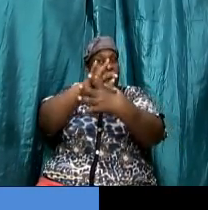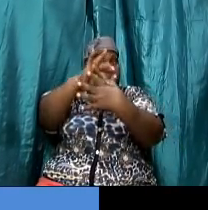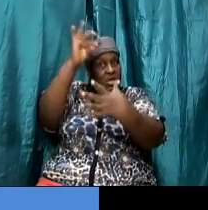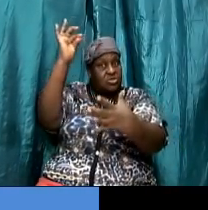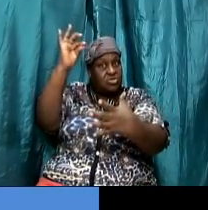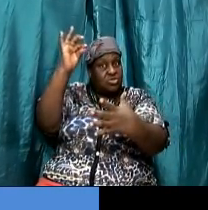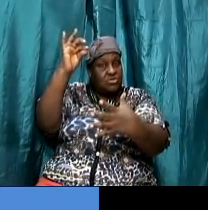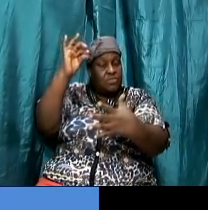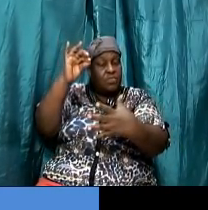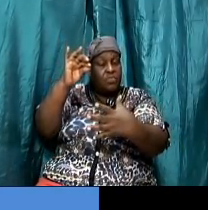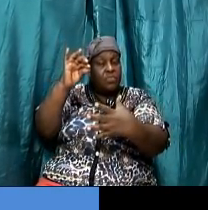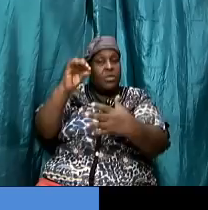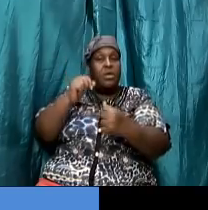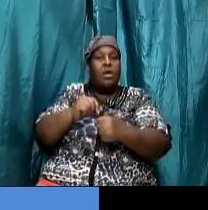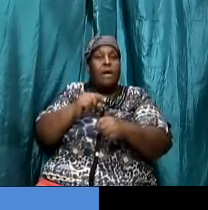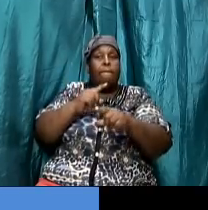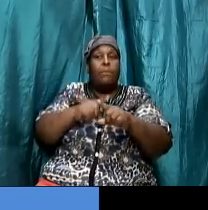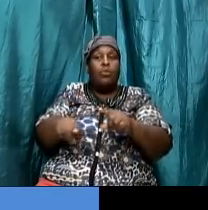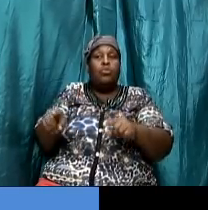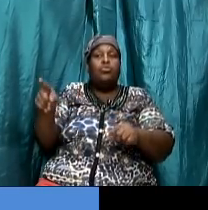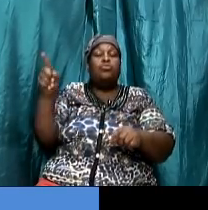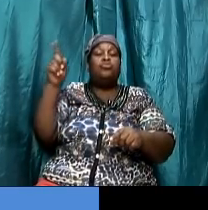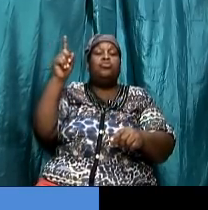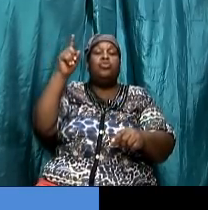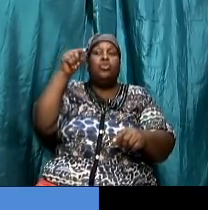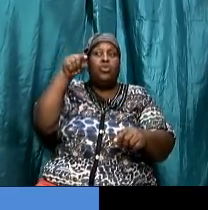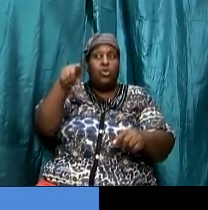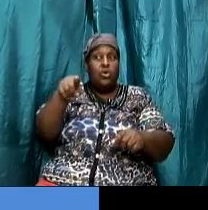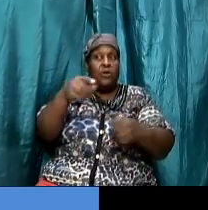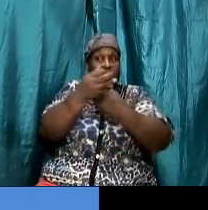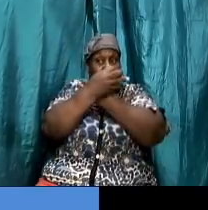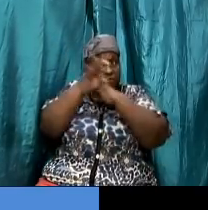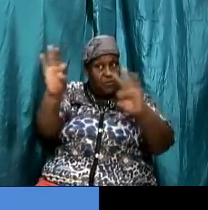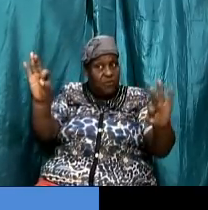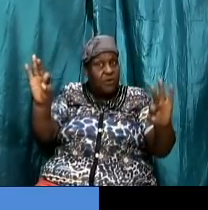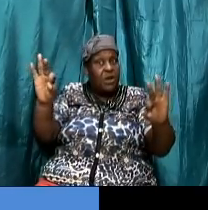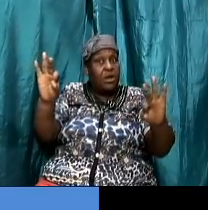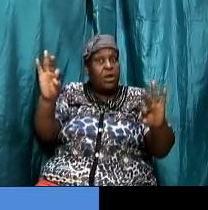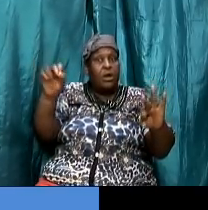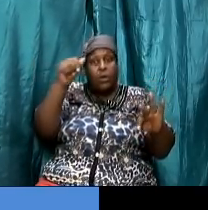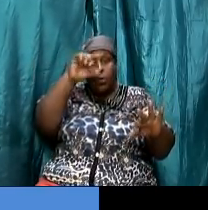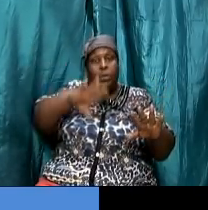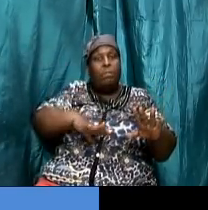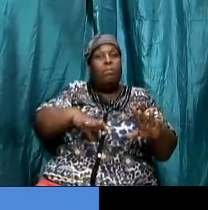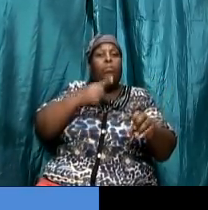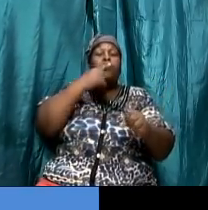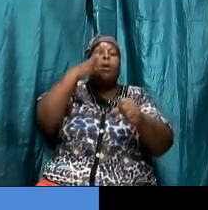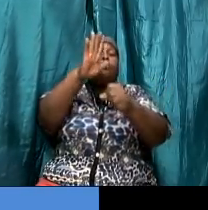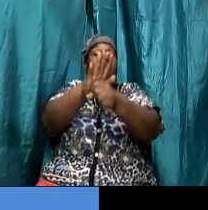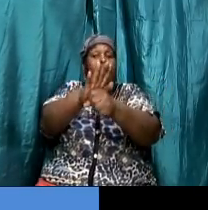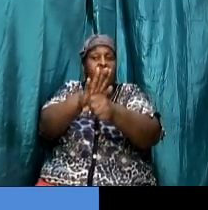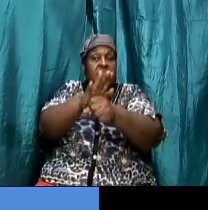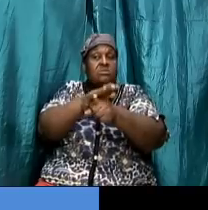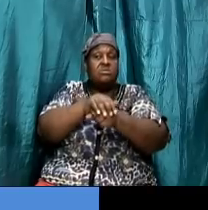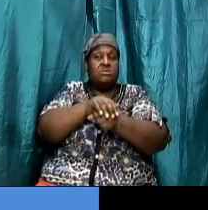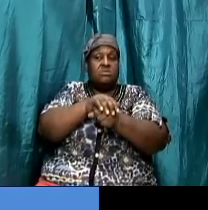but he of the free woman was by promise like that